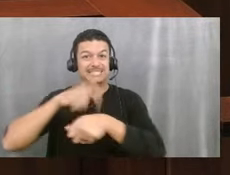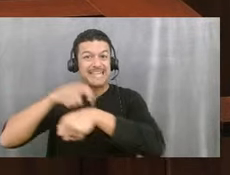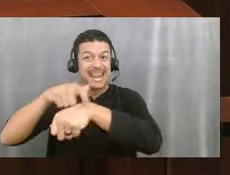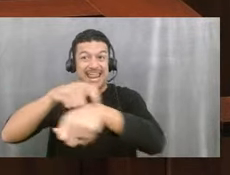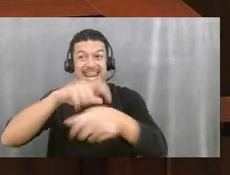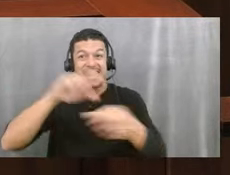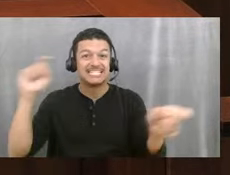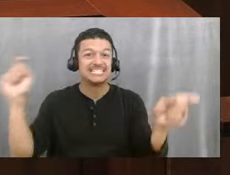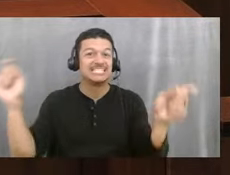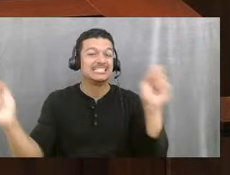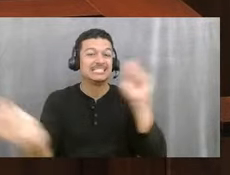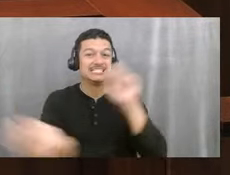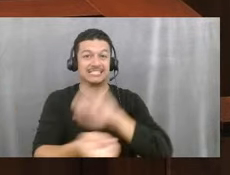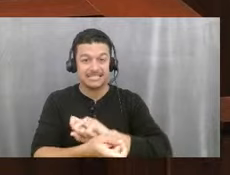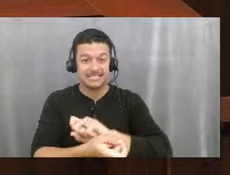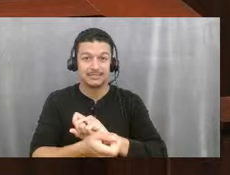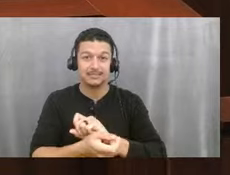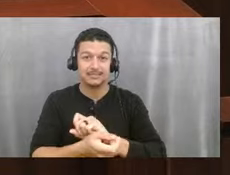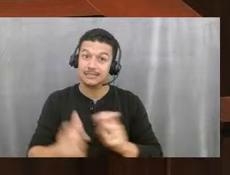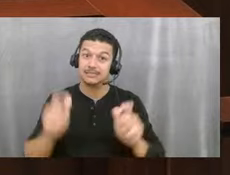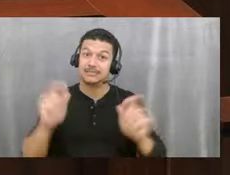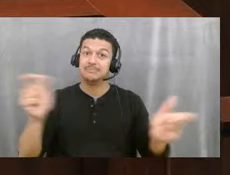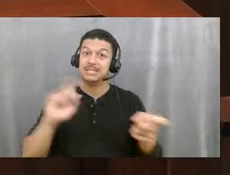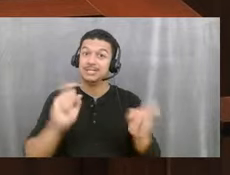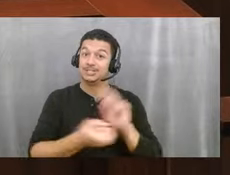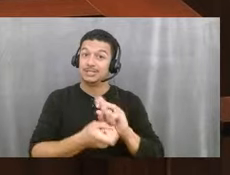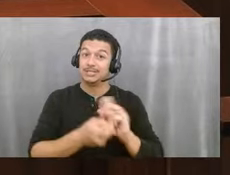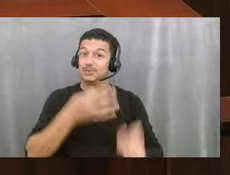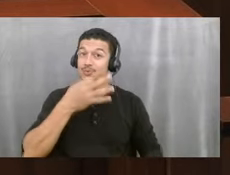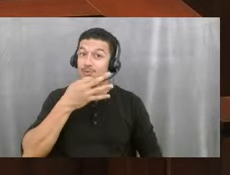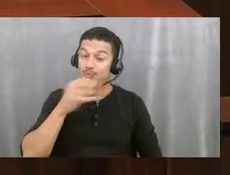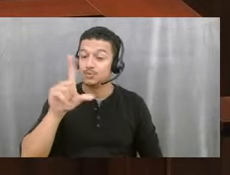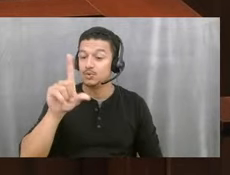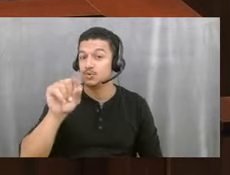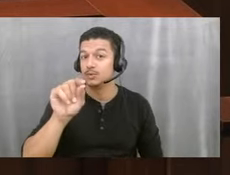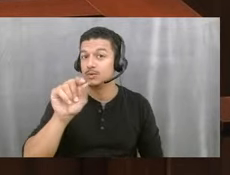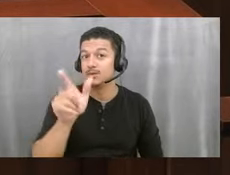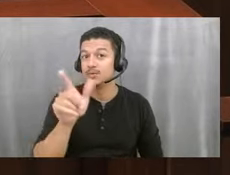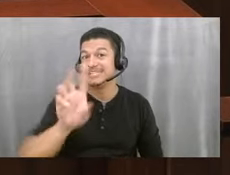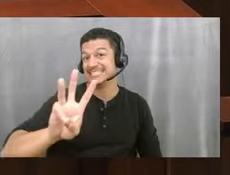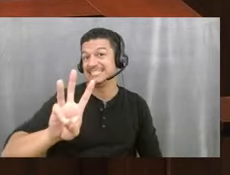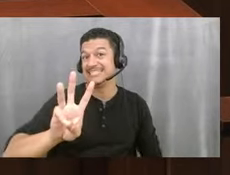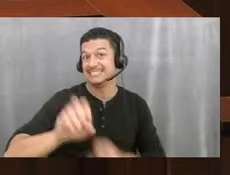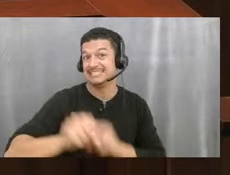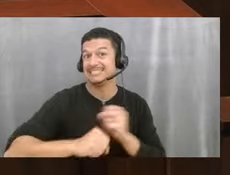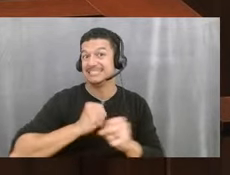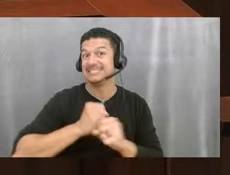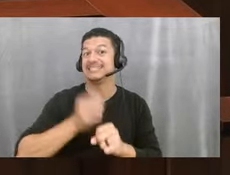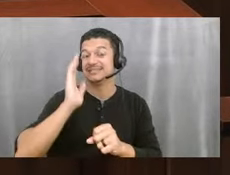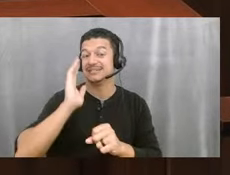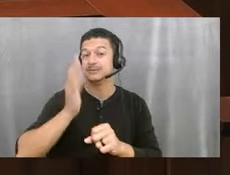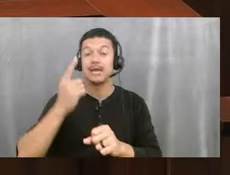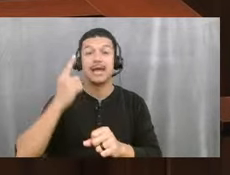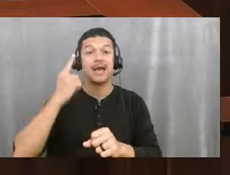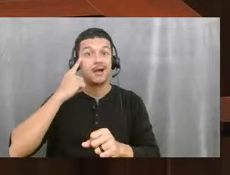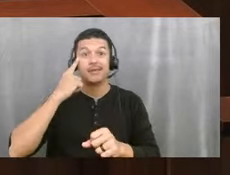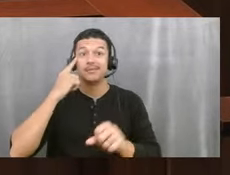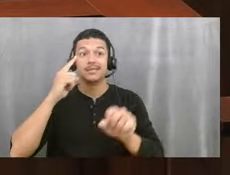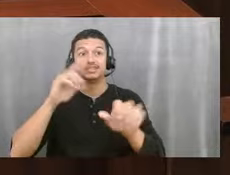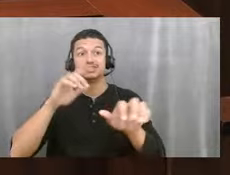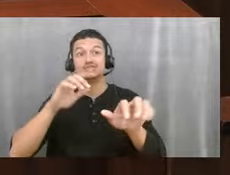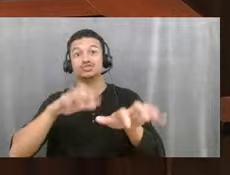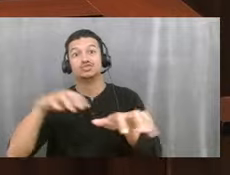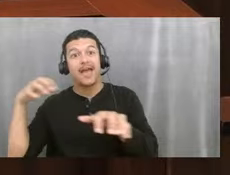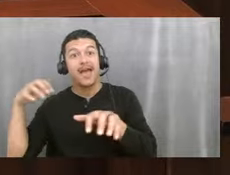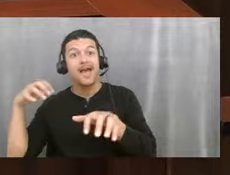And it's coming to you in 2026. And it's something that I think is going to change traffic patterns all over the county. As you all know,